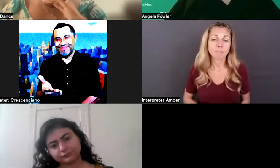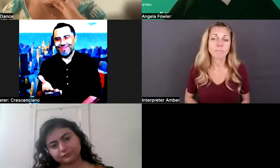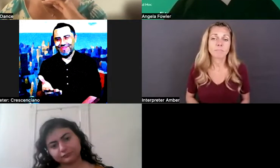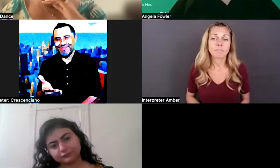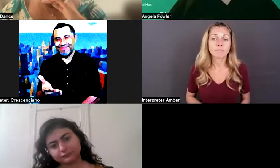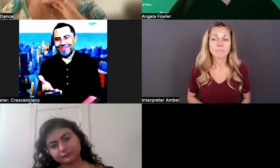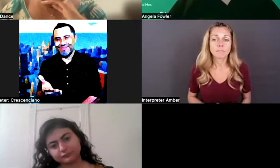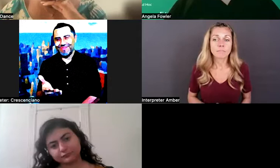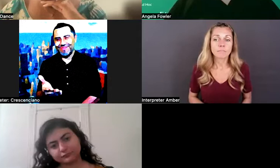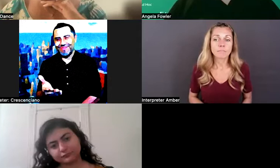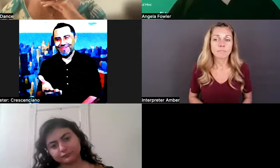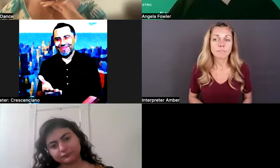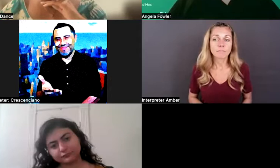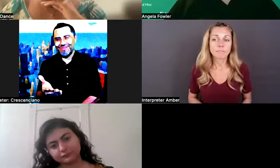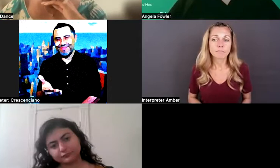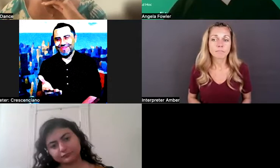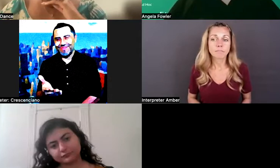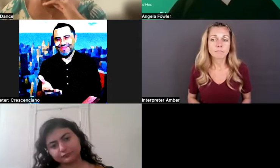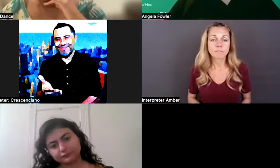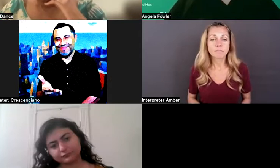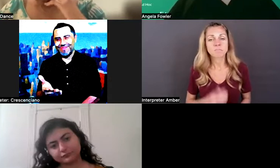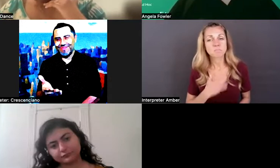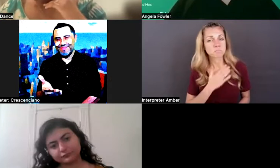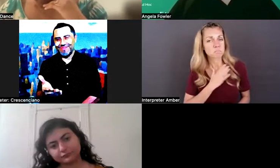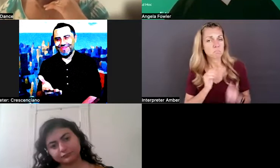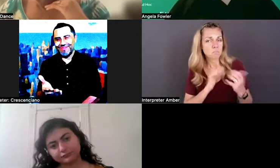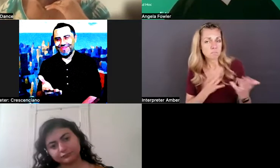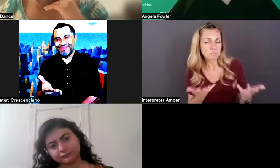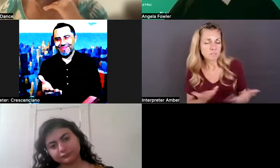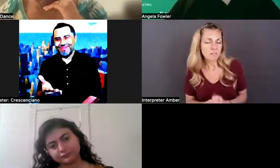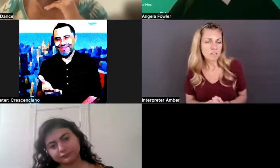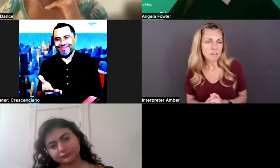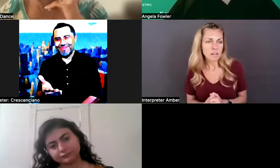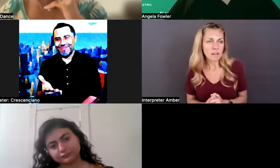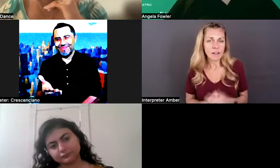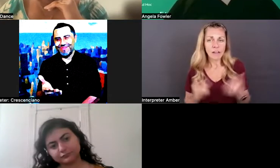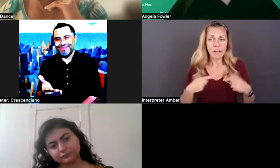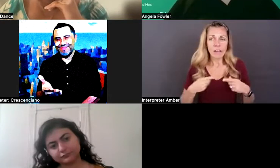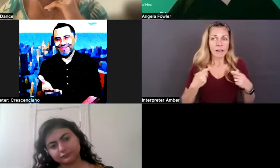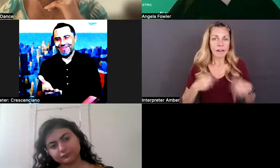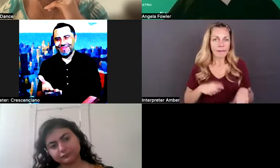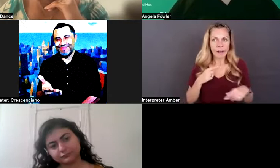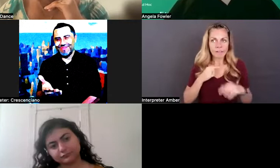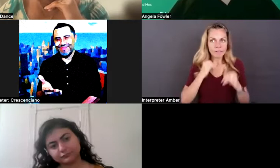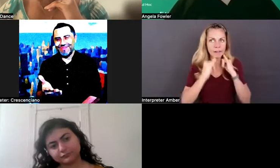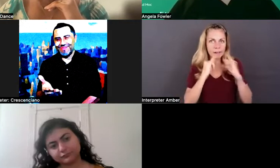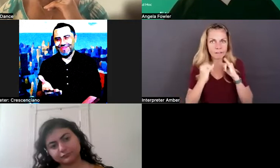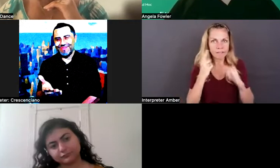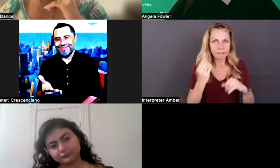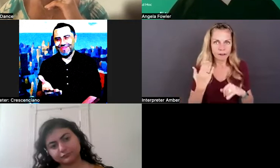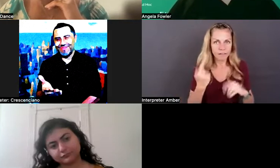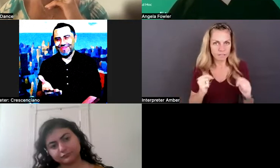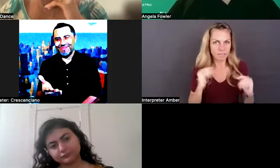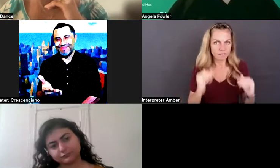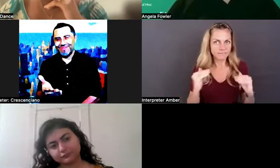Um, and I have taken the approach where at the, you know, as I'm interviewing for jobs to try to move up and upper mobility is a